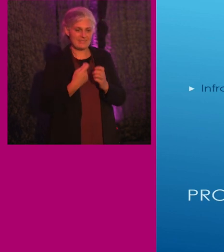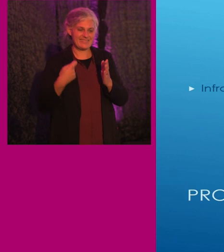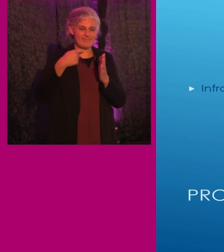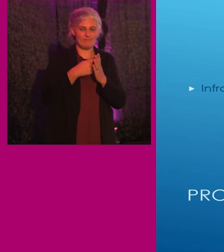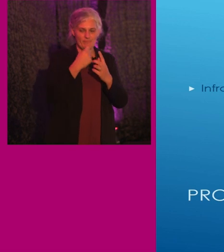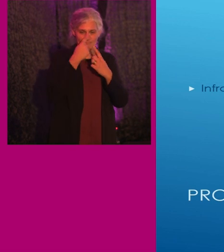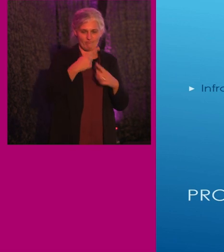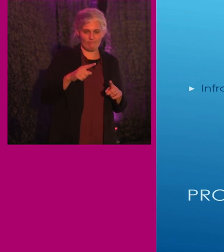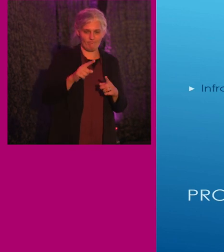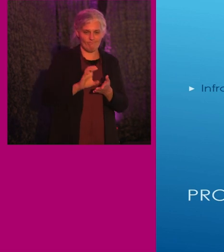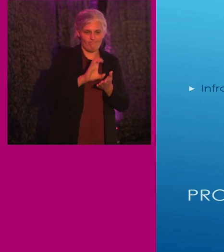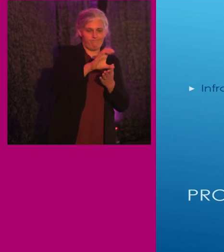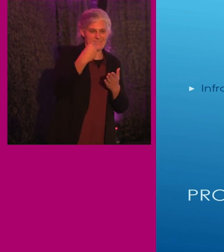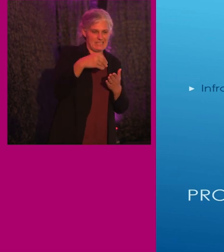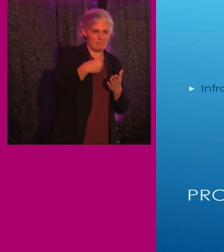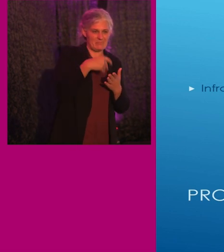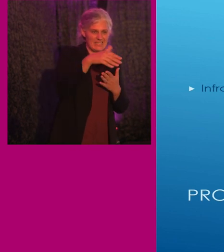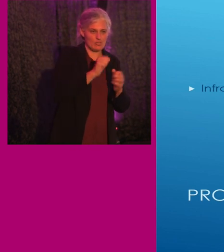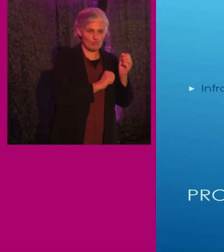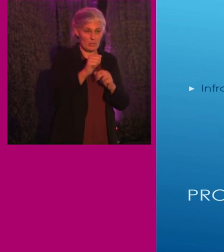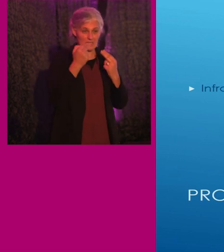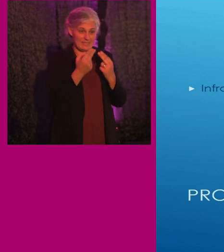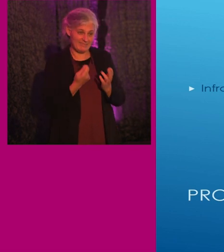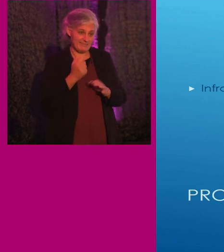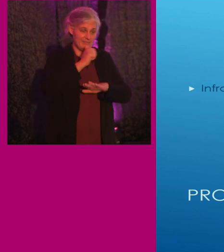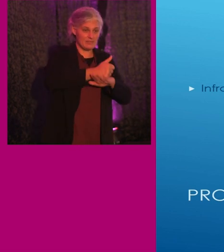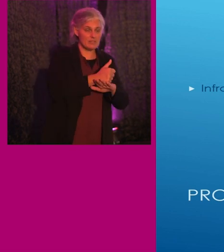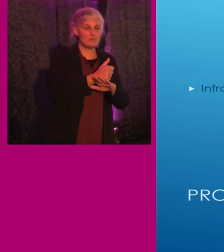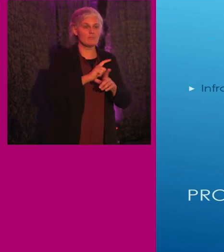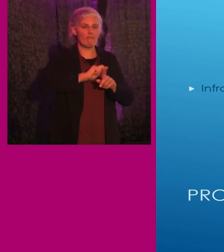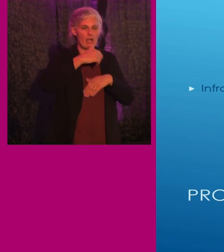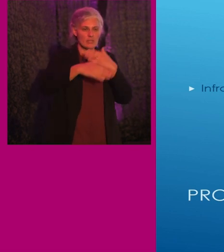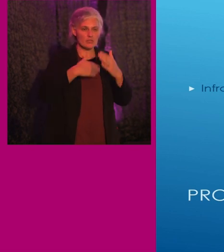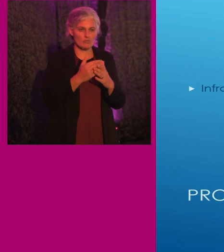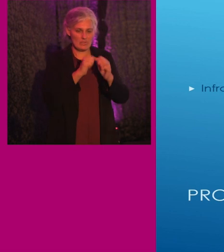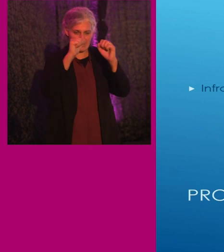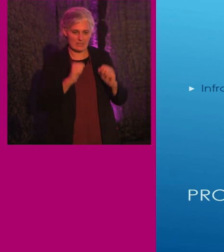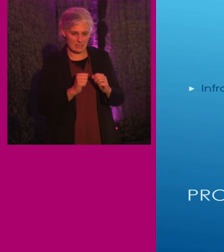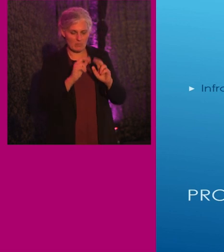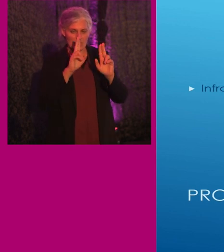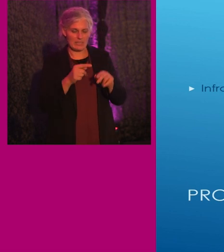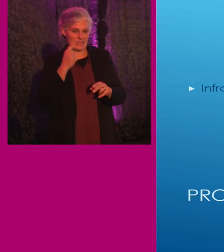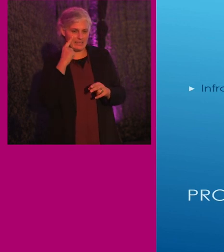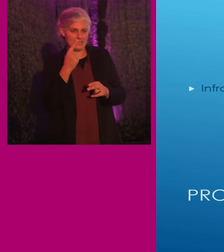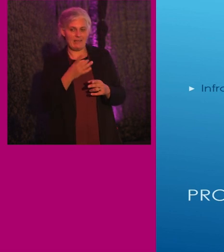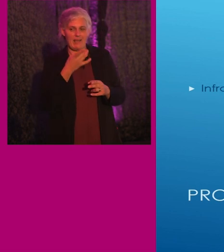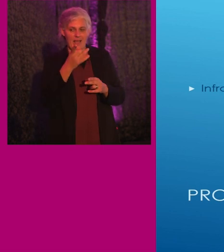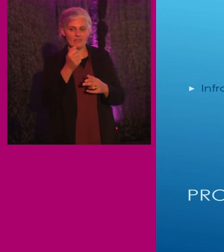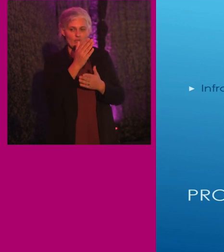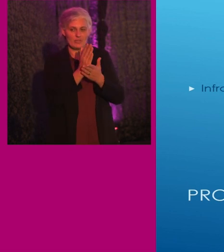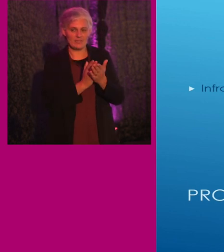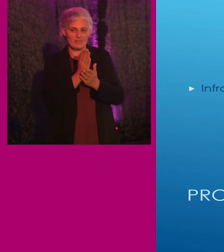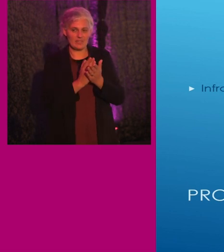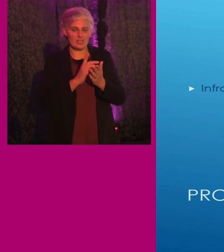expensive structural changes were required, rapid and light rail systems could seek a time extension until